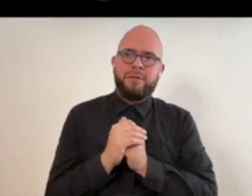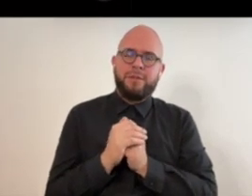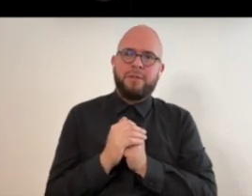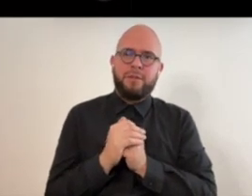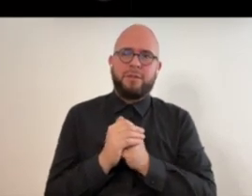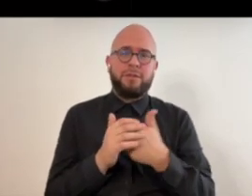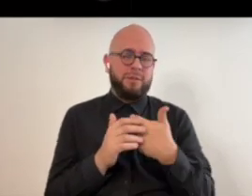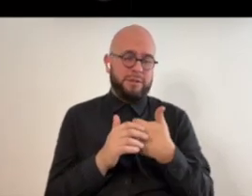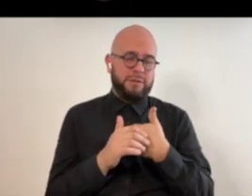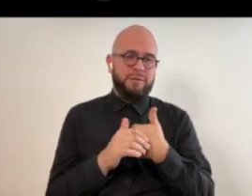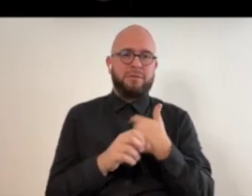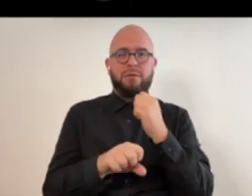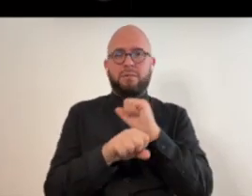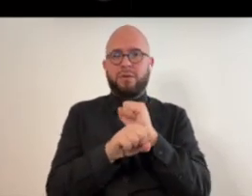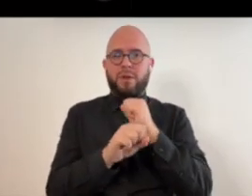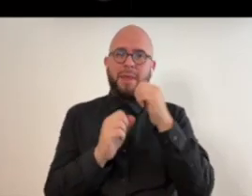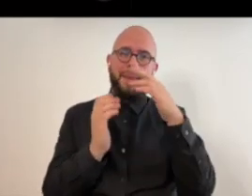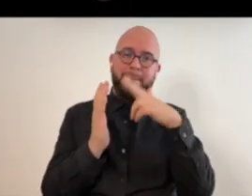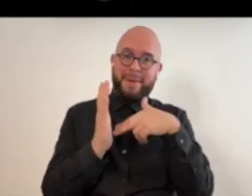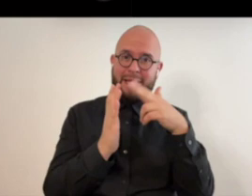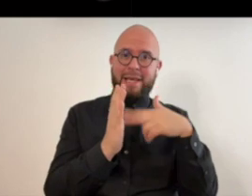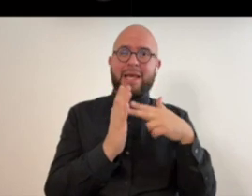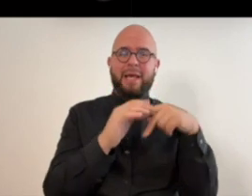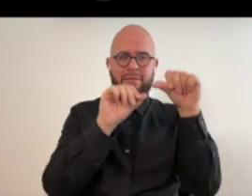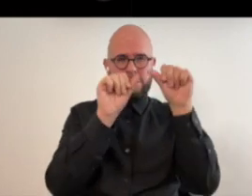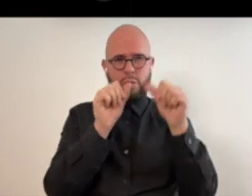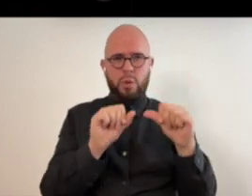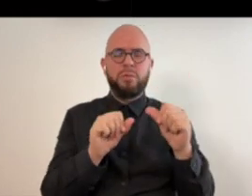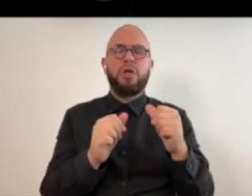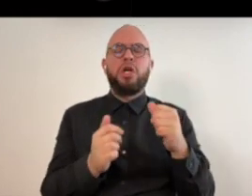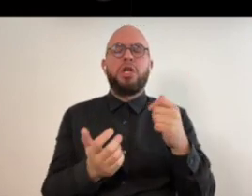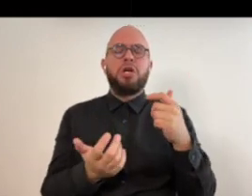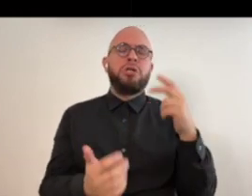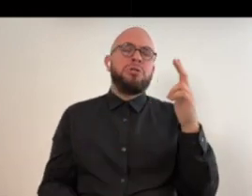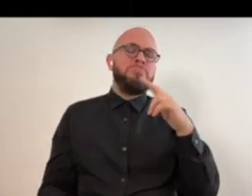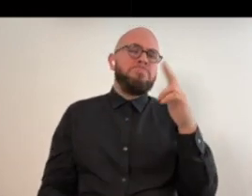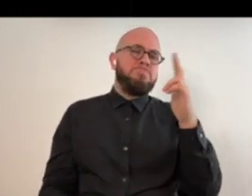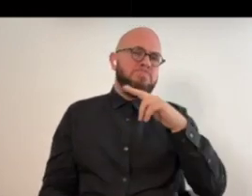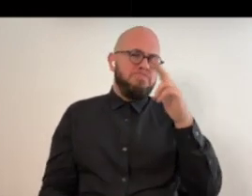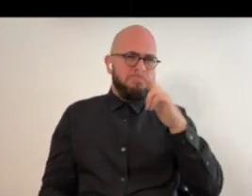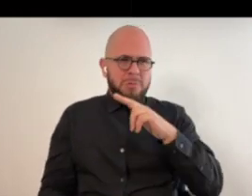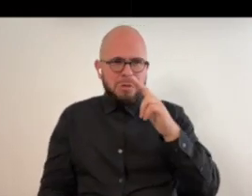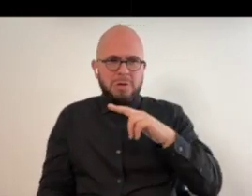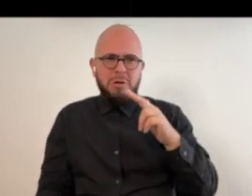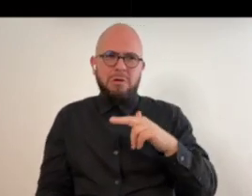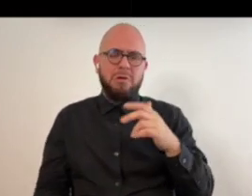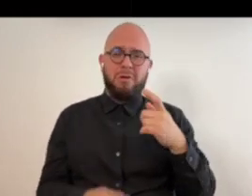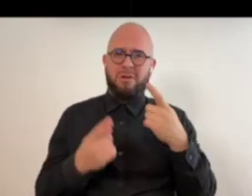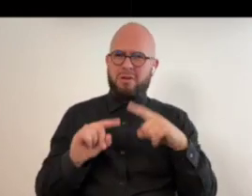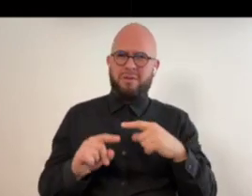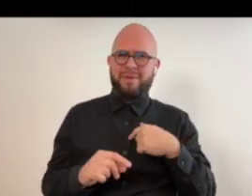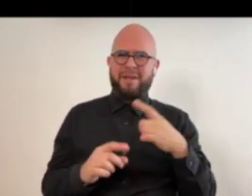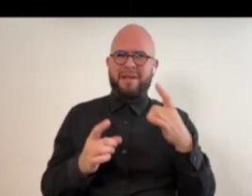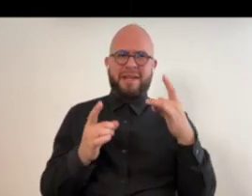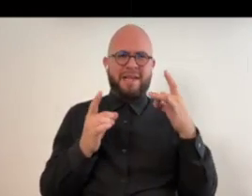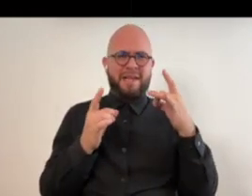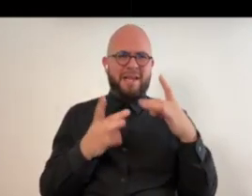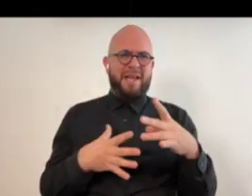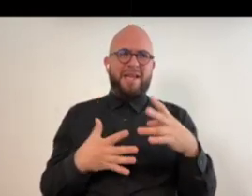um, a painting of a sculpture and I hated,